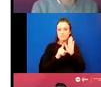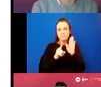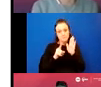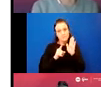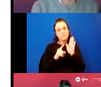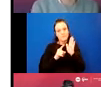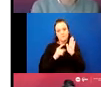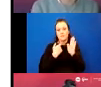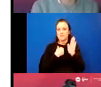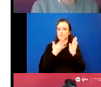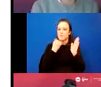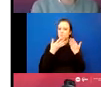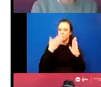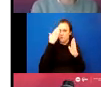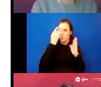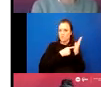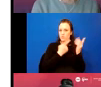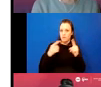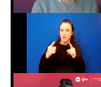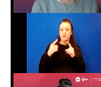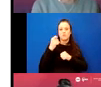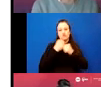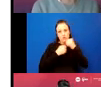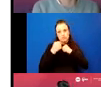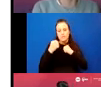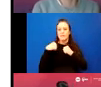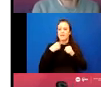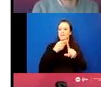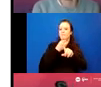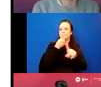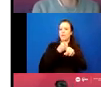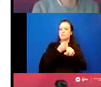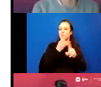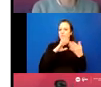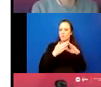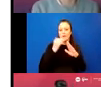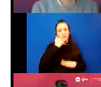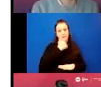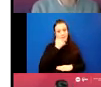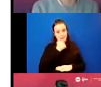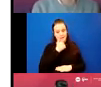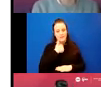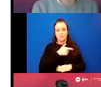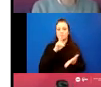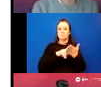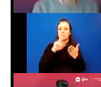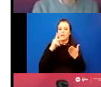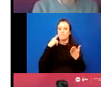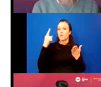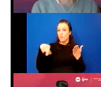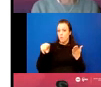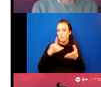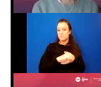exactly what's going on in terms of construction and impacts to the community on a day-to-day basis. Um, you can sign up for those and,